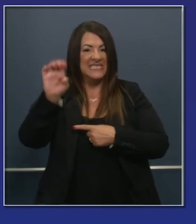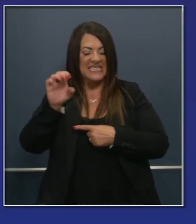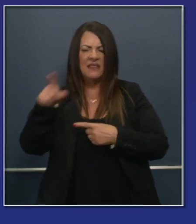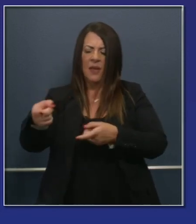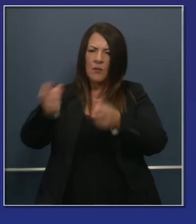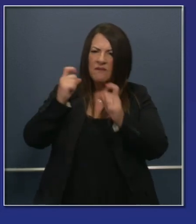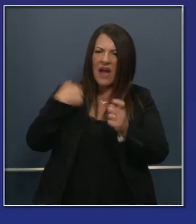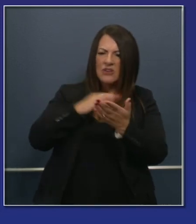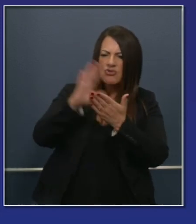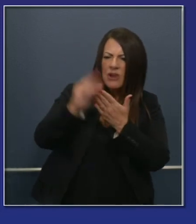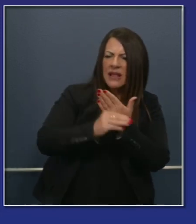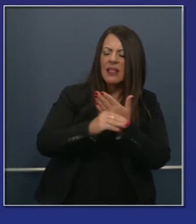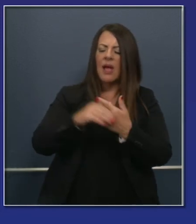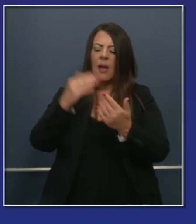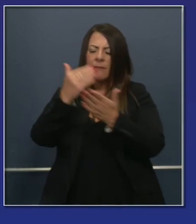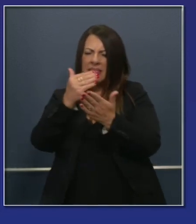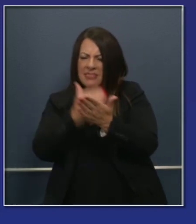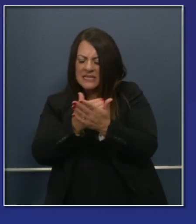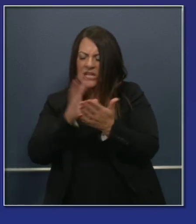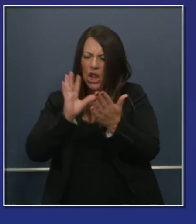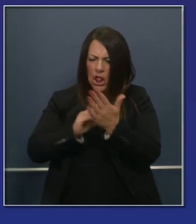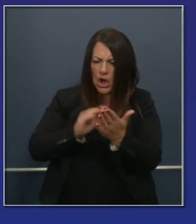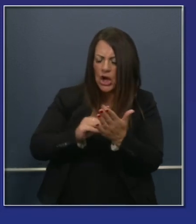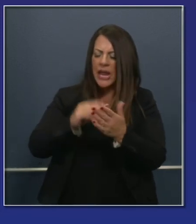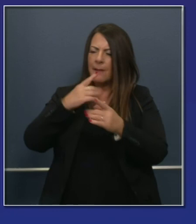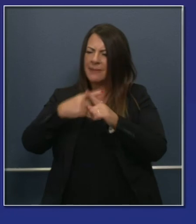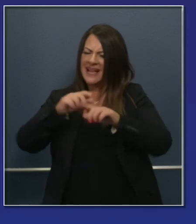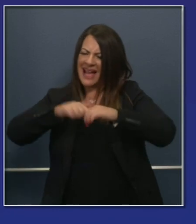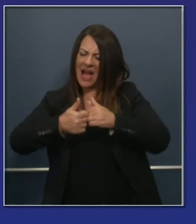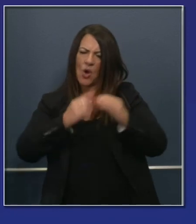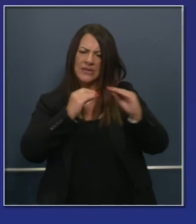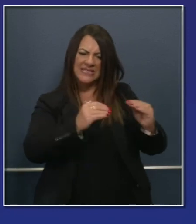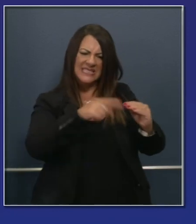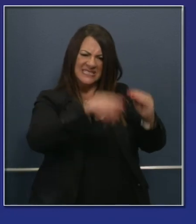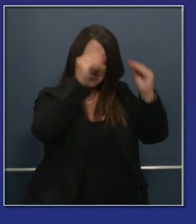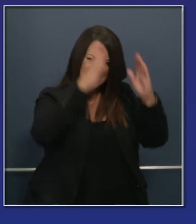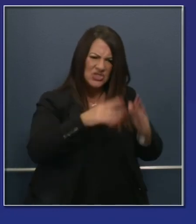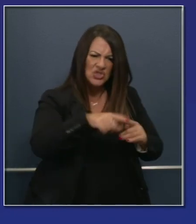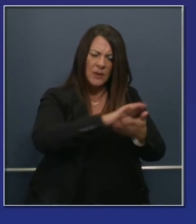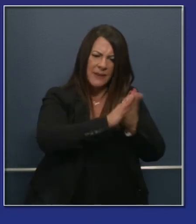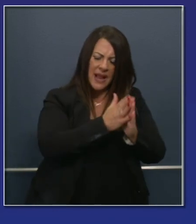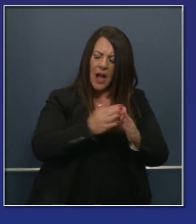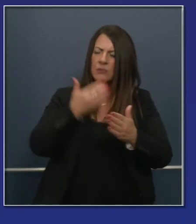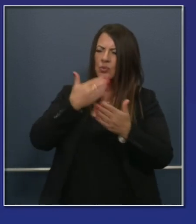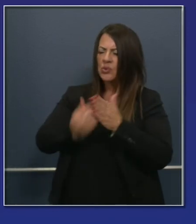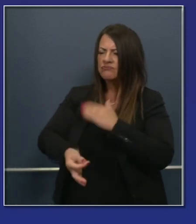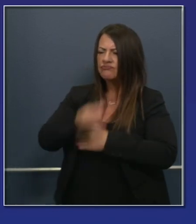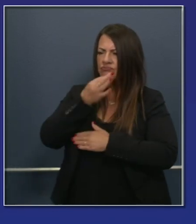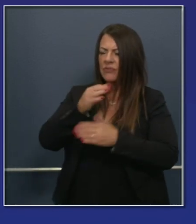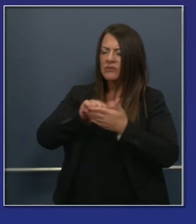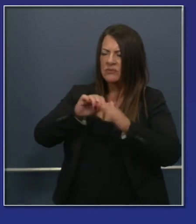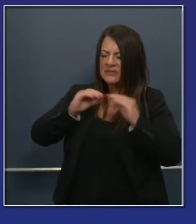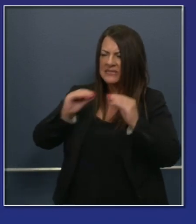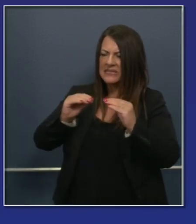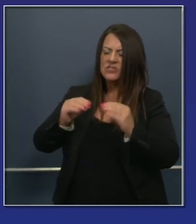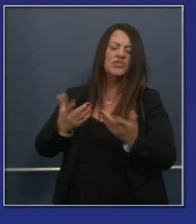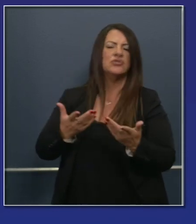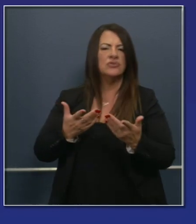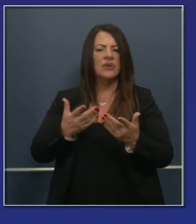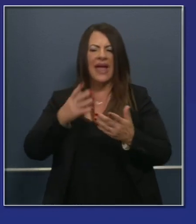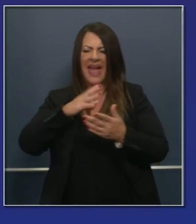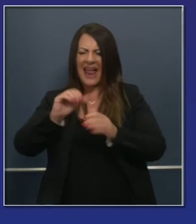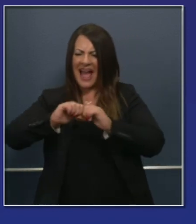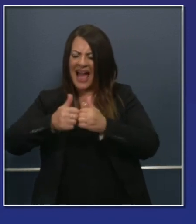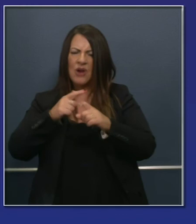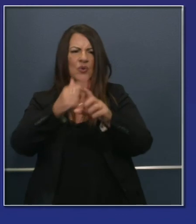units and lesson plans as well as training for teachers. Many have created their own digital equity task forces to purchase and distribute